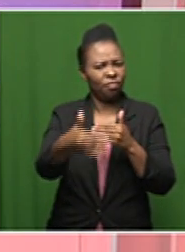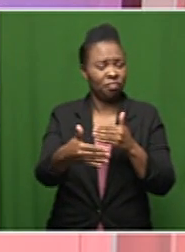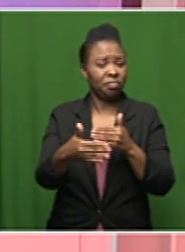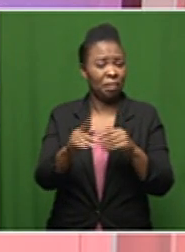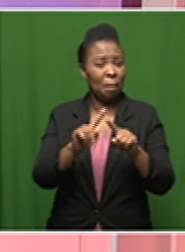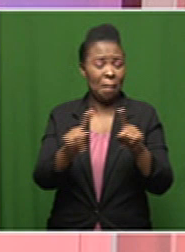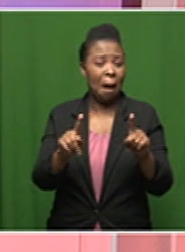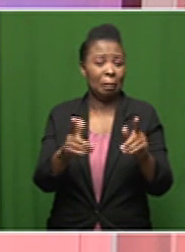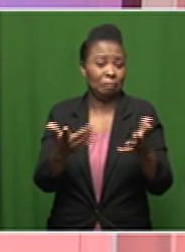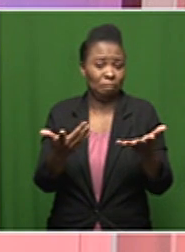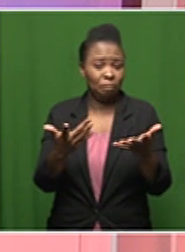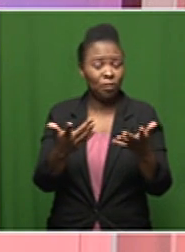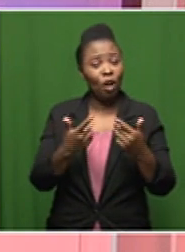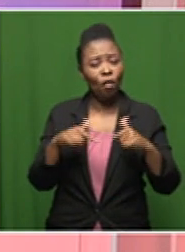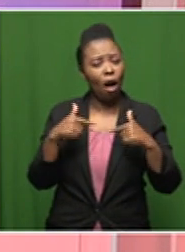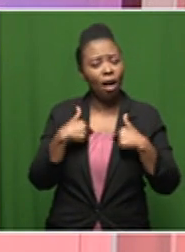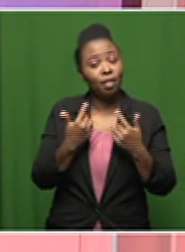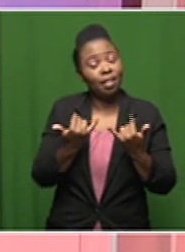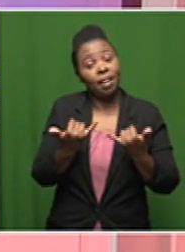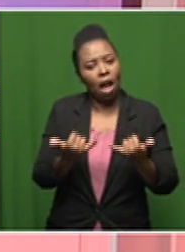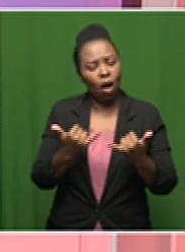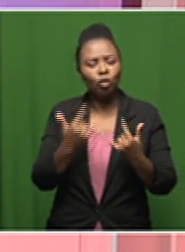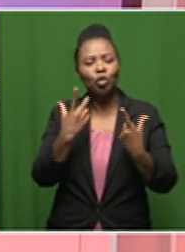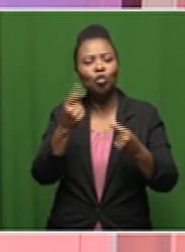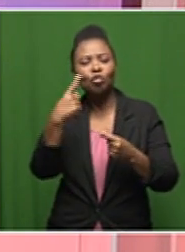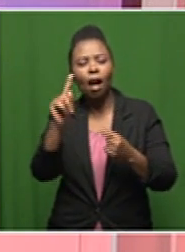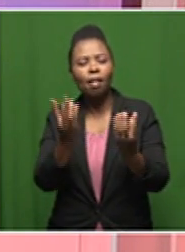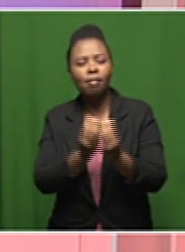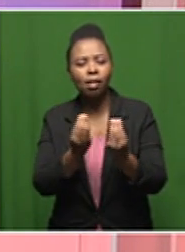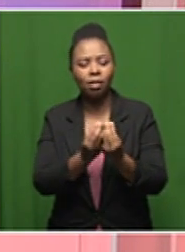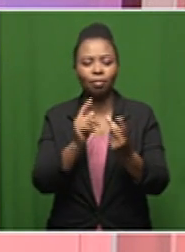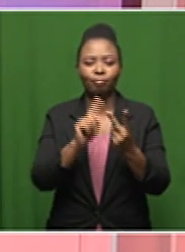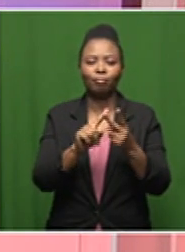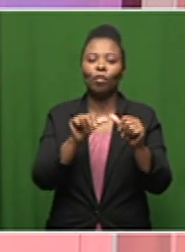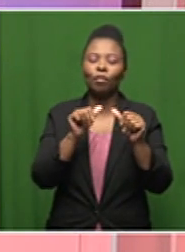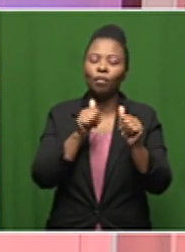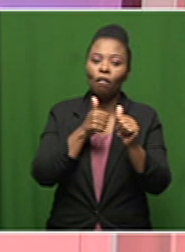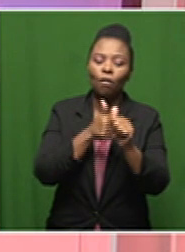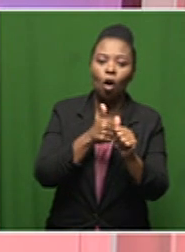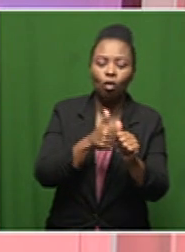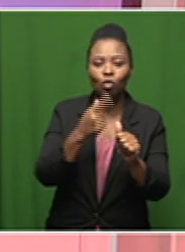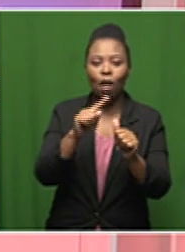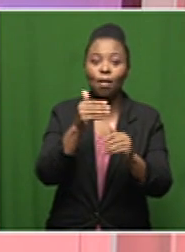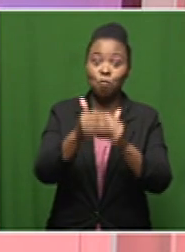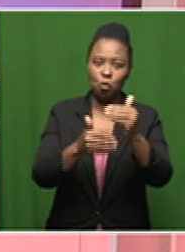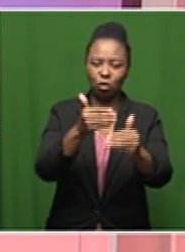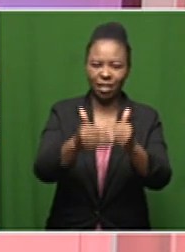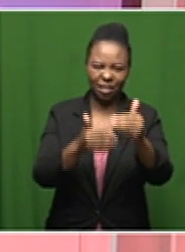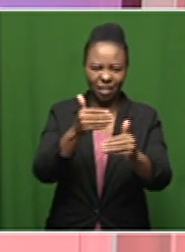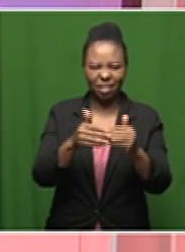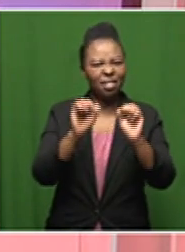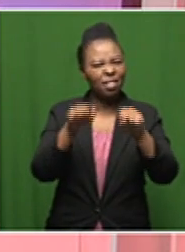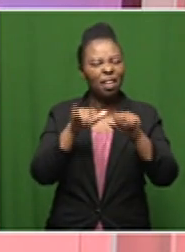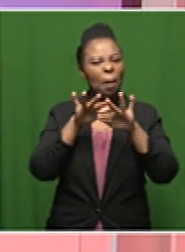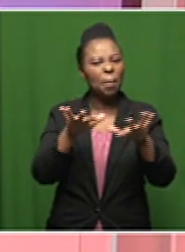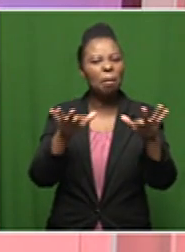of us so in the meantime we've got to do the right things the right protocols and that kind of thing and yeah people are looking at